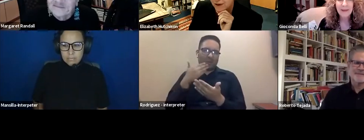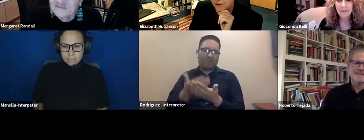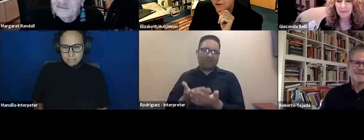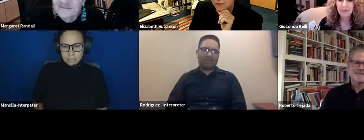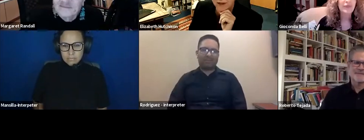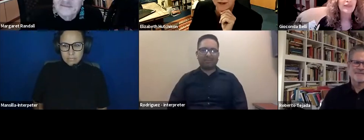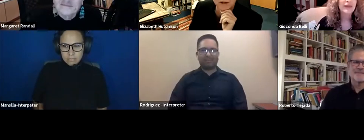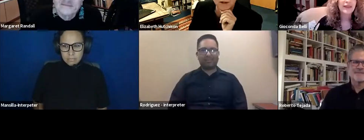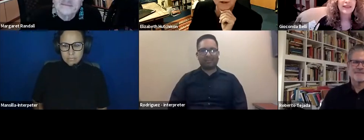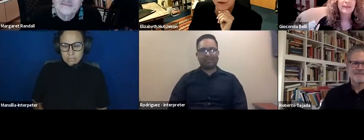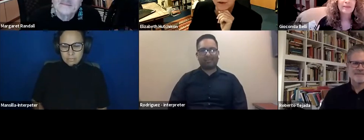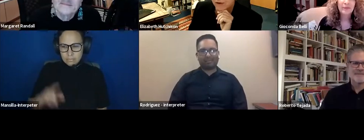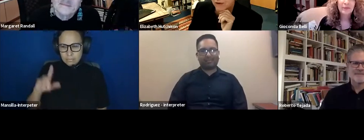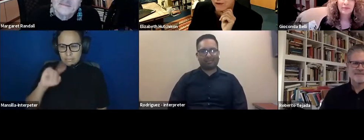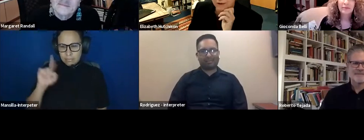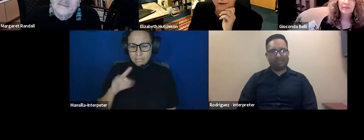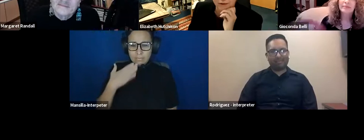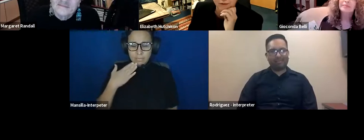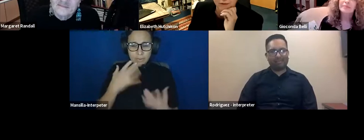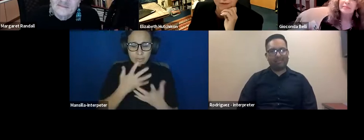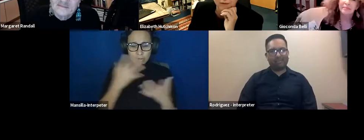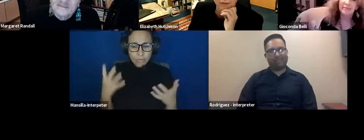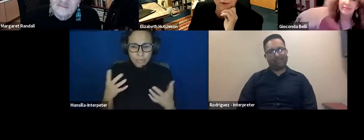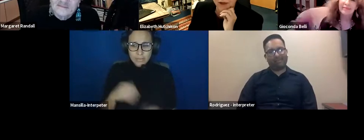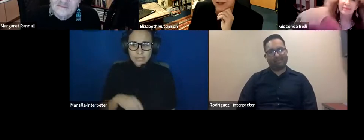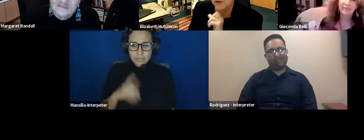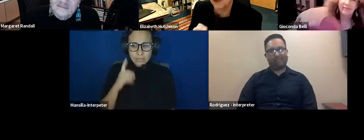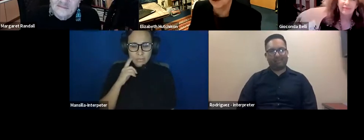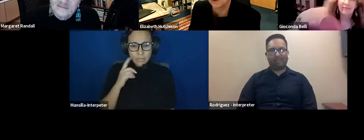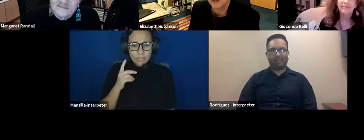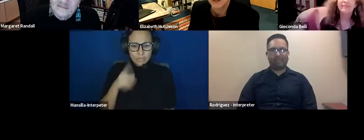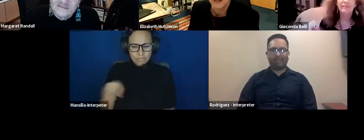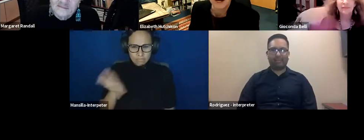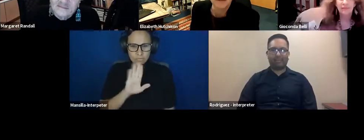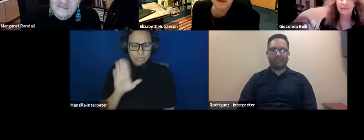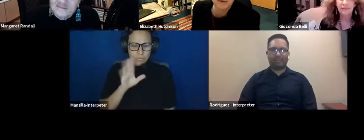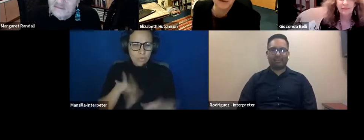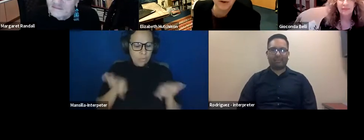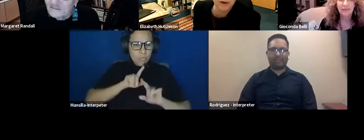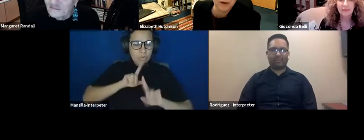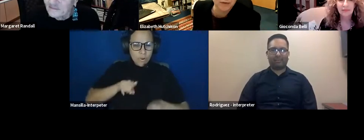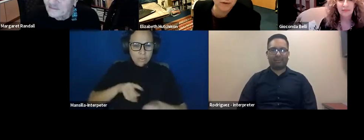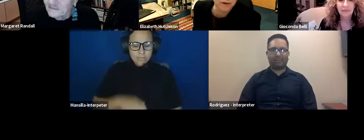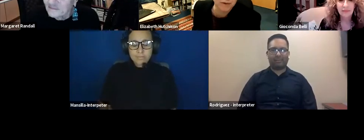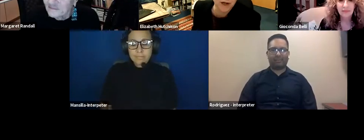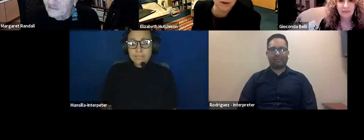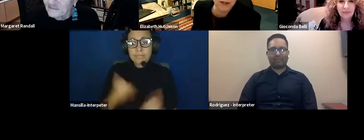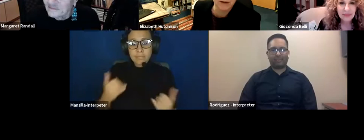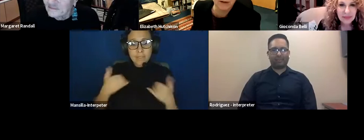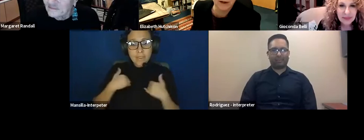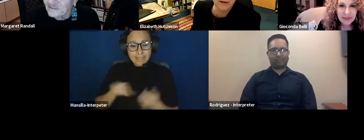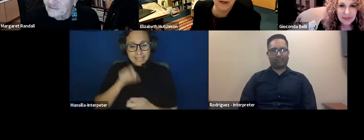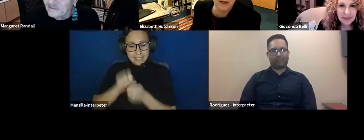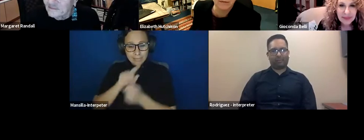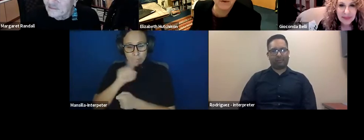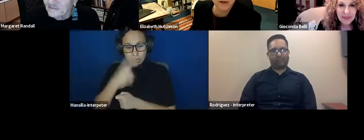Thank you so much for those, those important answers. I have a specific question for Margaret,